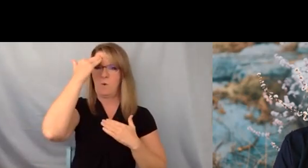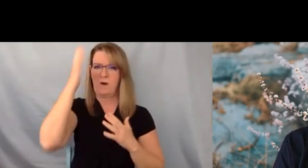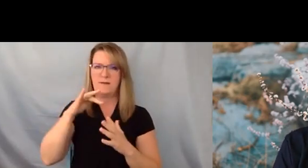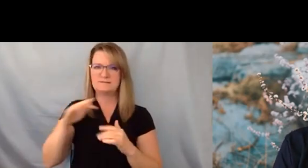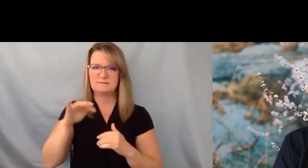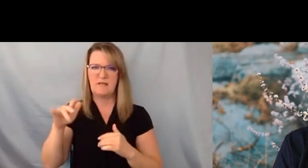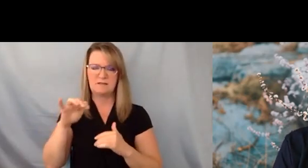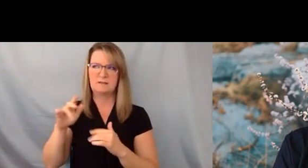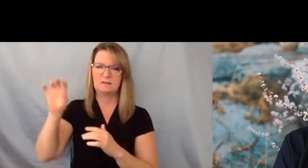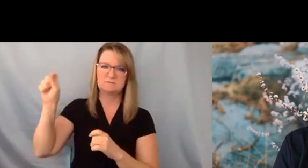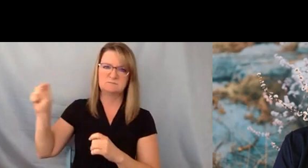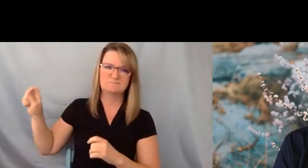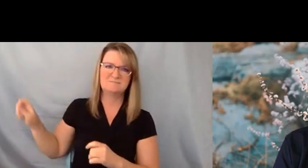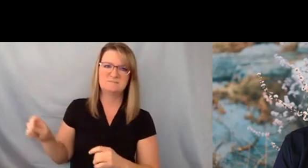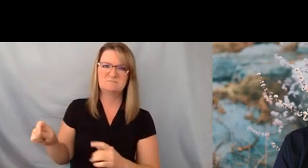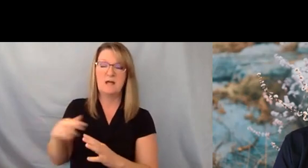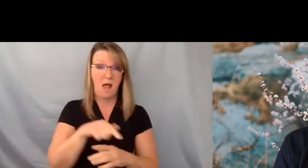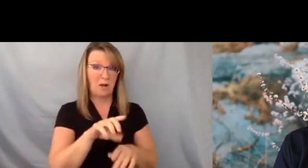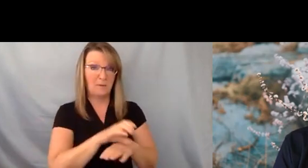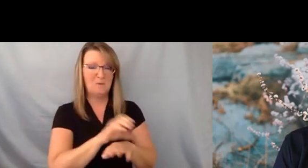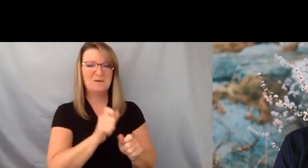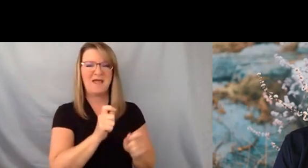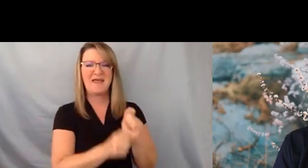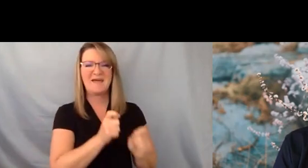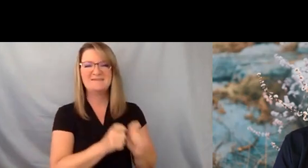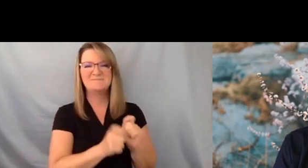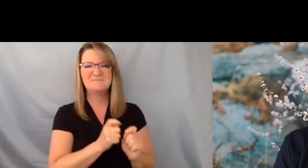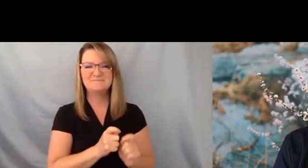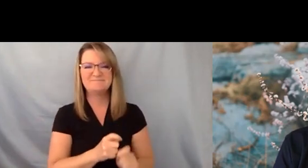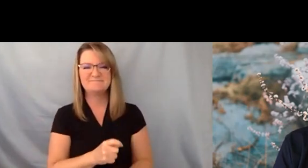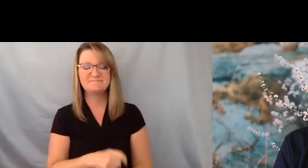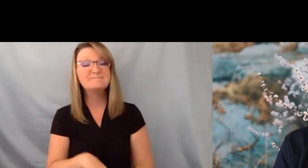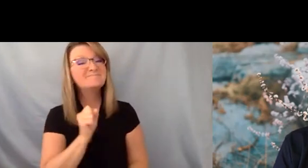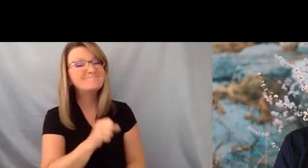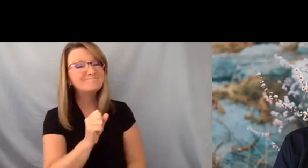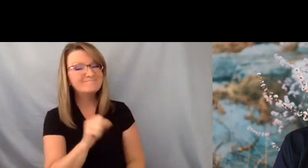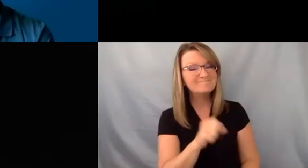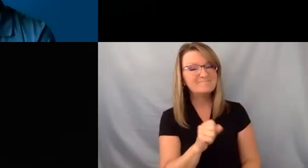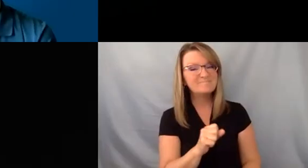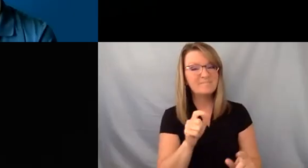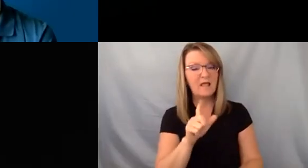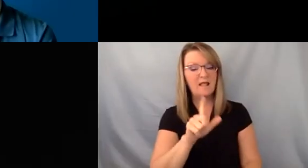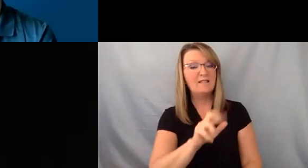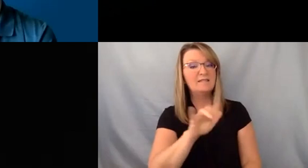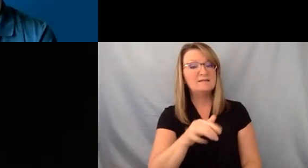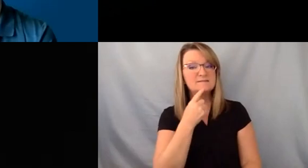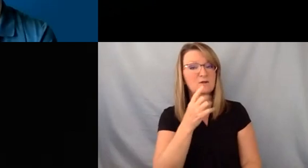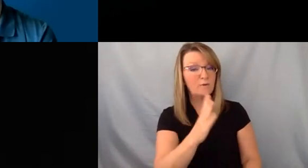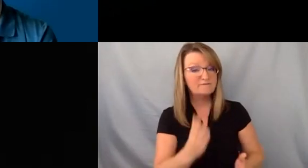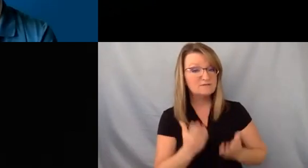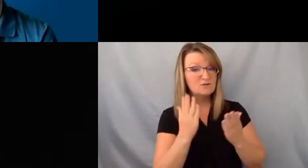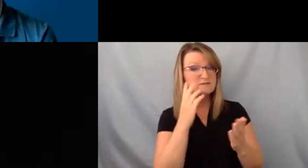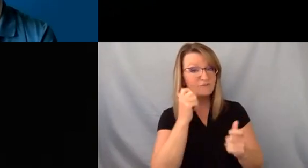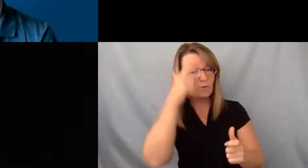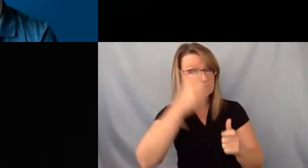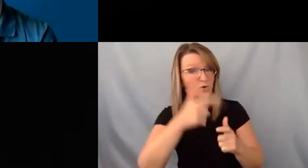on the computer you can edit yes um lily says do you have suggestions for siblings